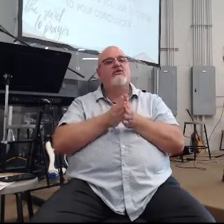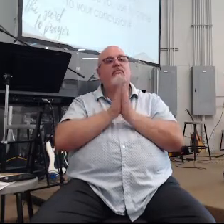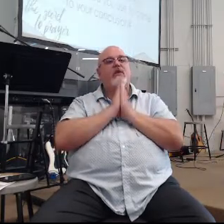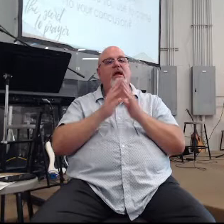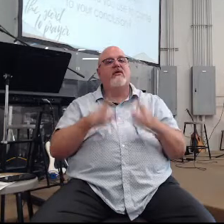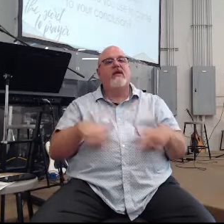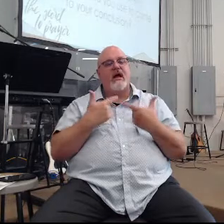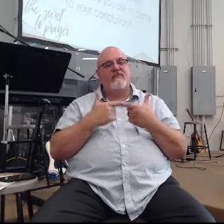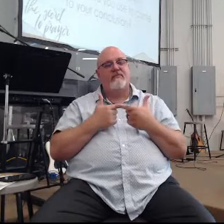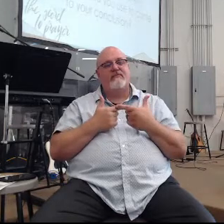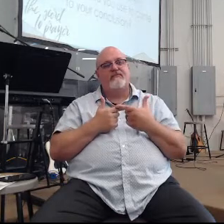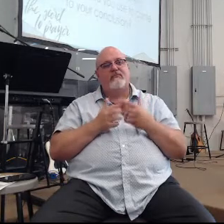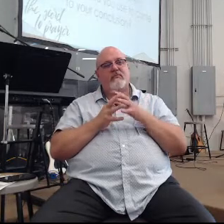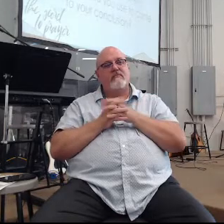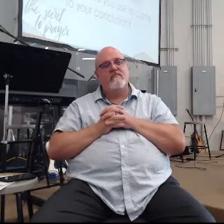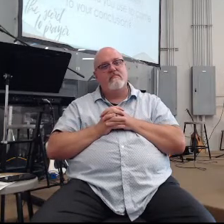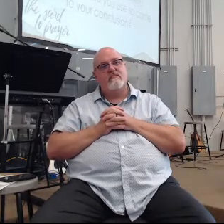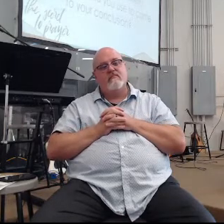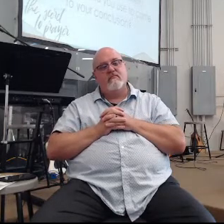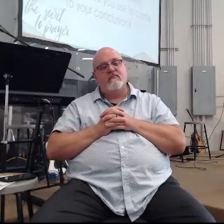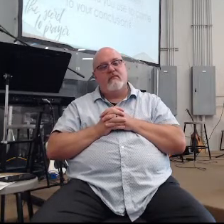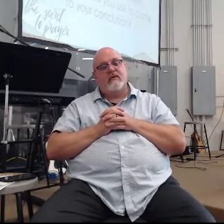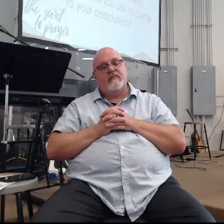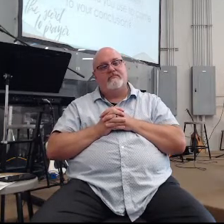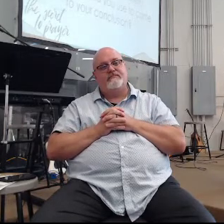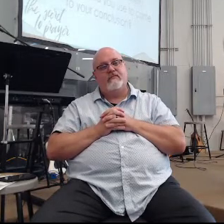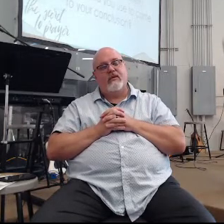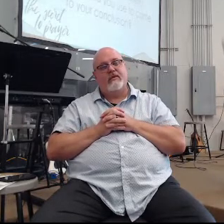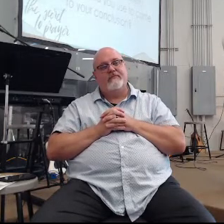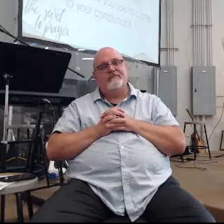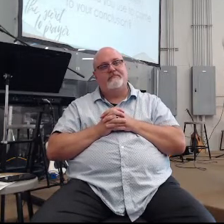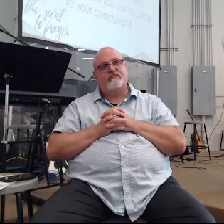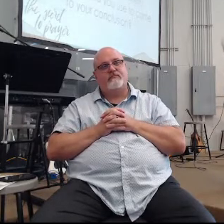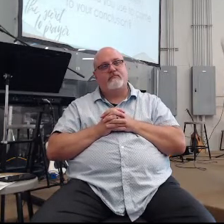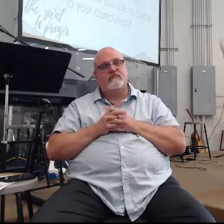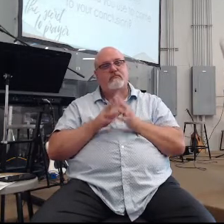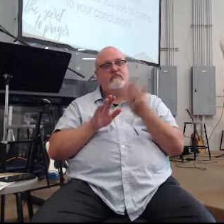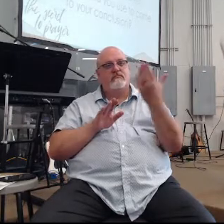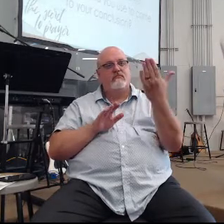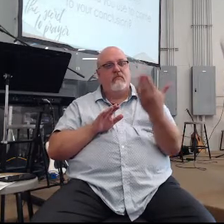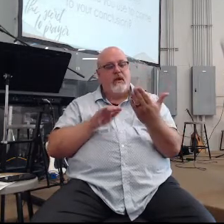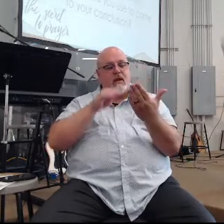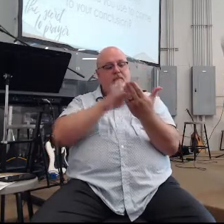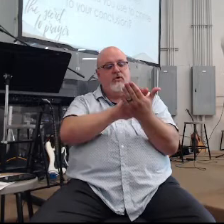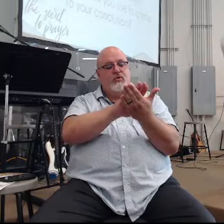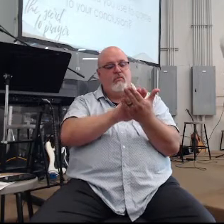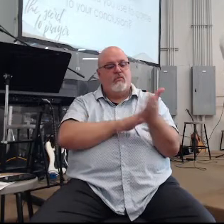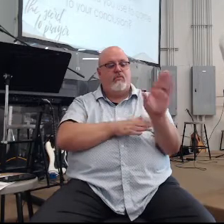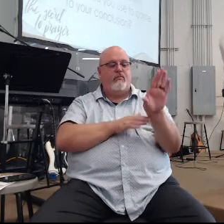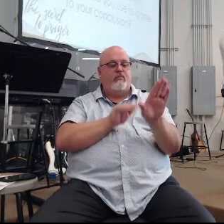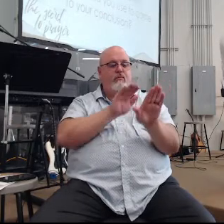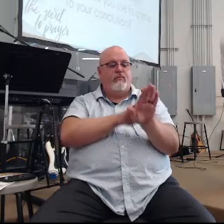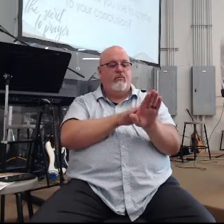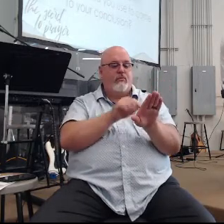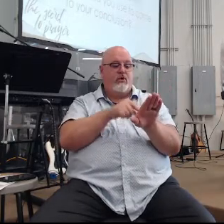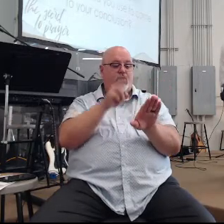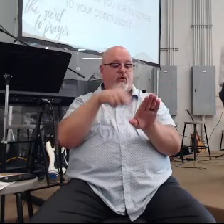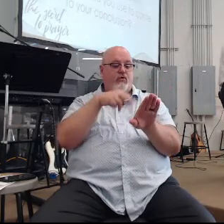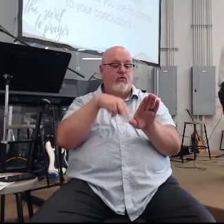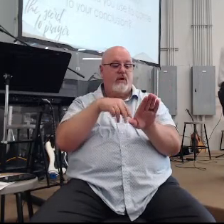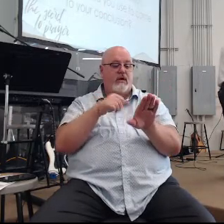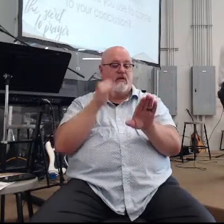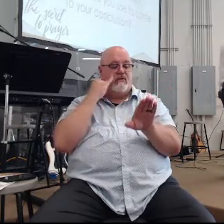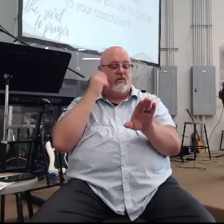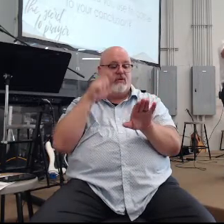life here are your remember your talking points are on the back are in your insert now in your bulletin they're on the back of your insert if you needed